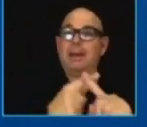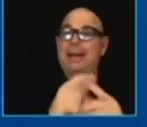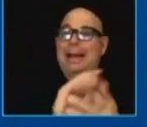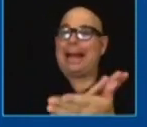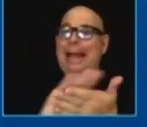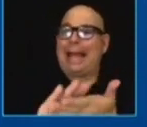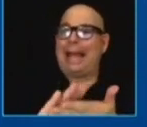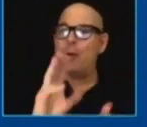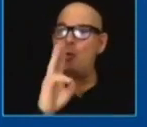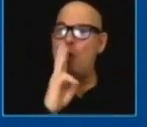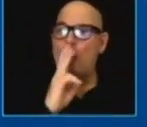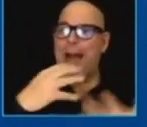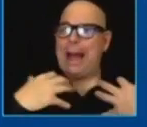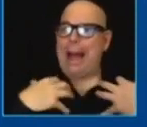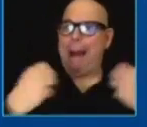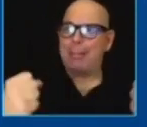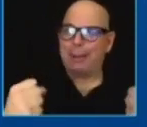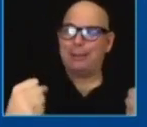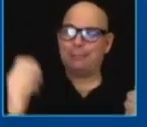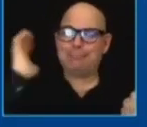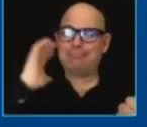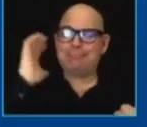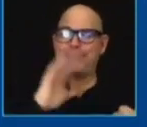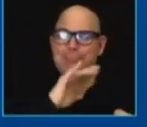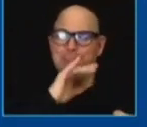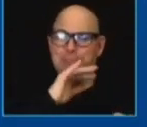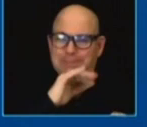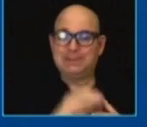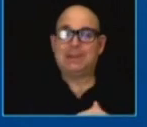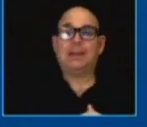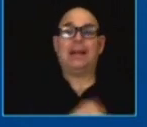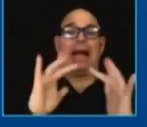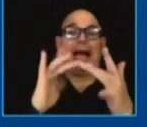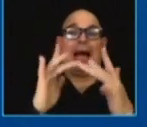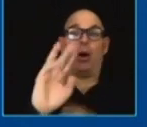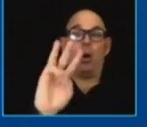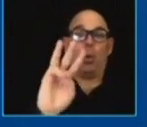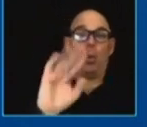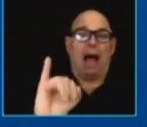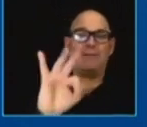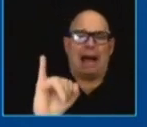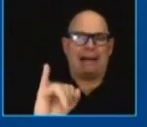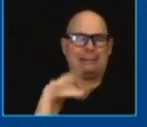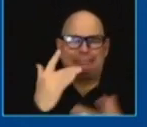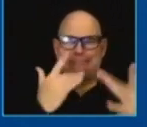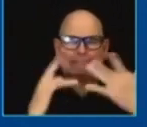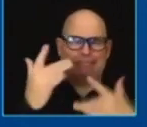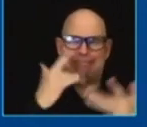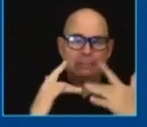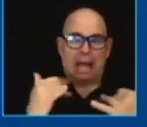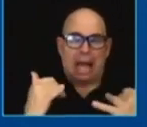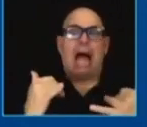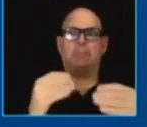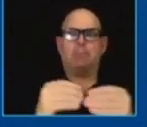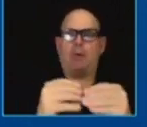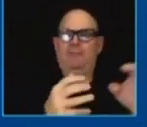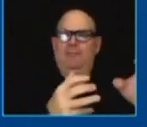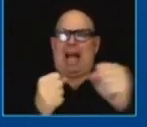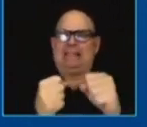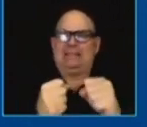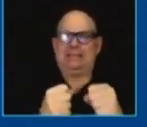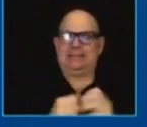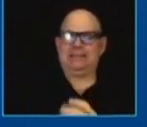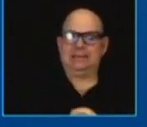detail but high-speed internet for every american every kid everybody every business rural suburban urban